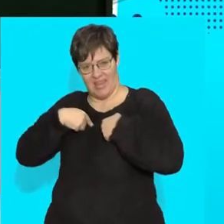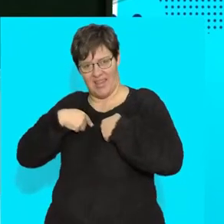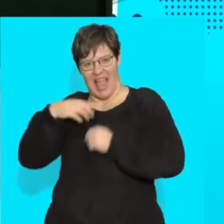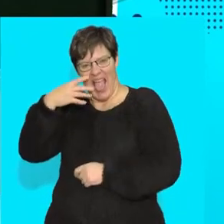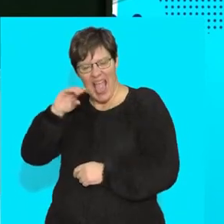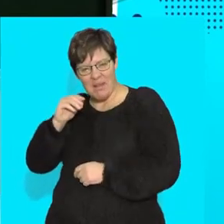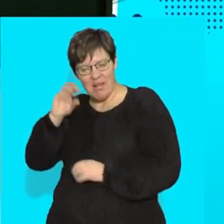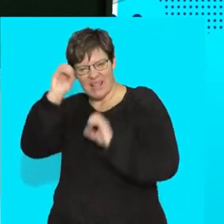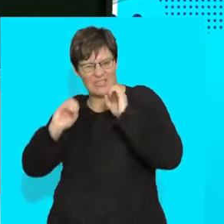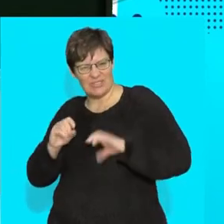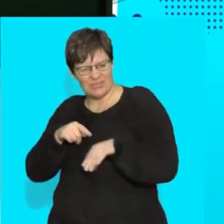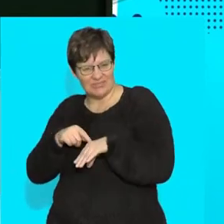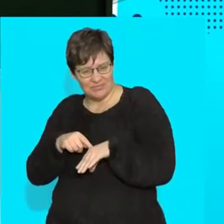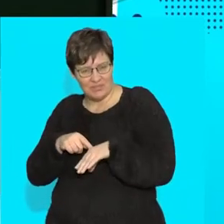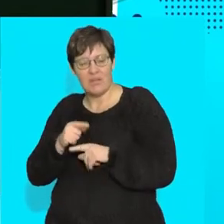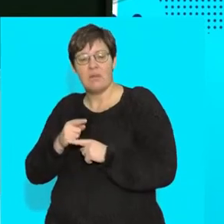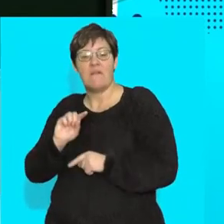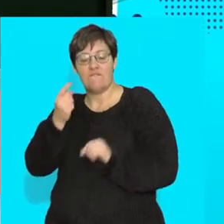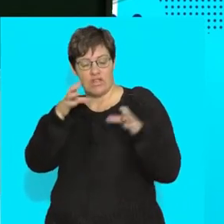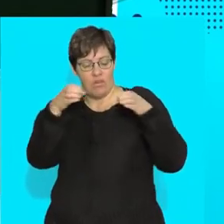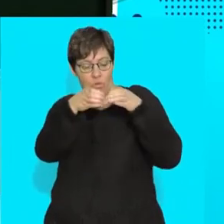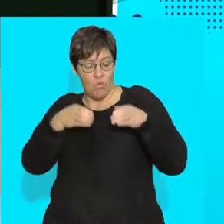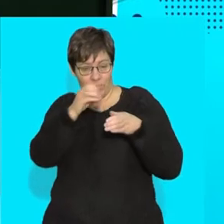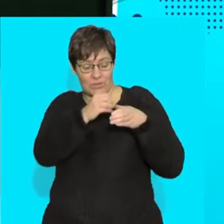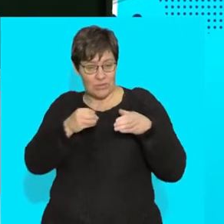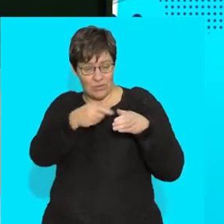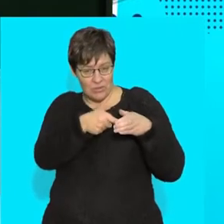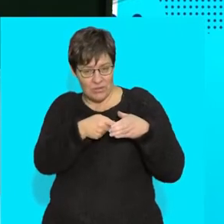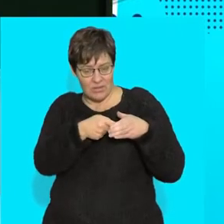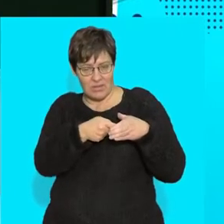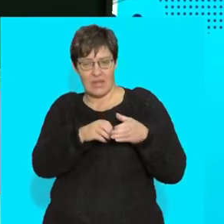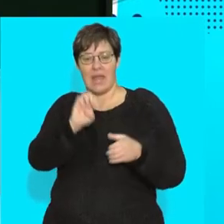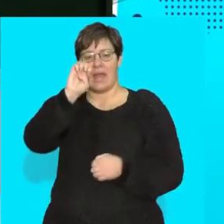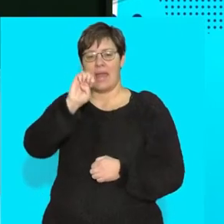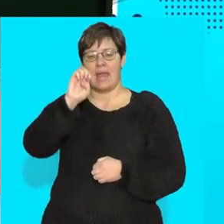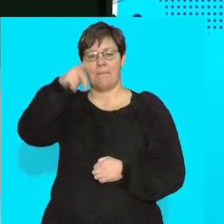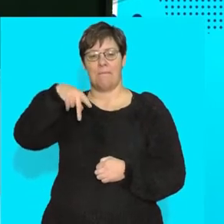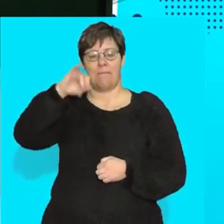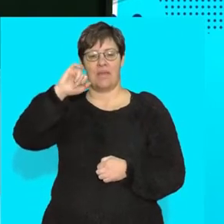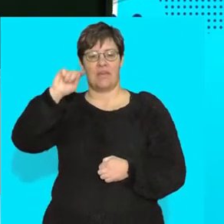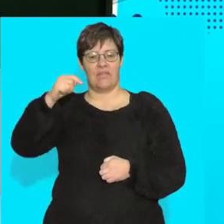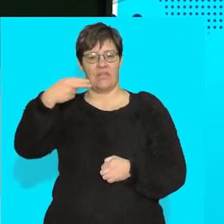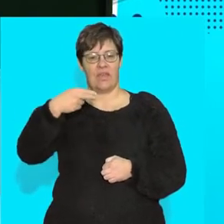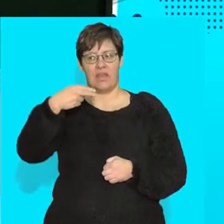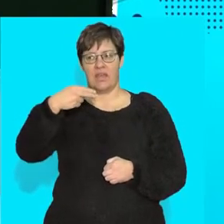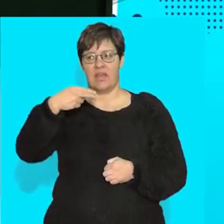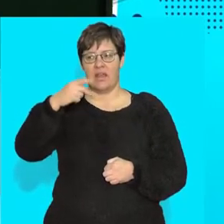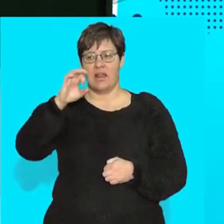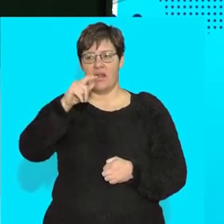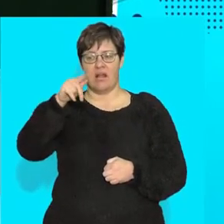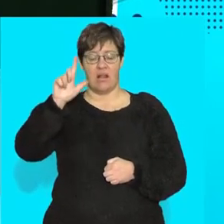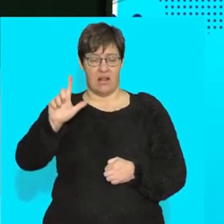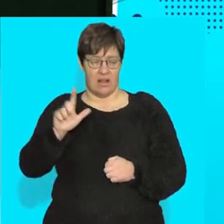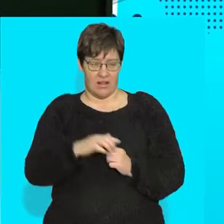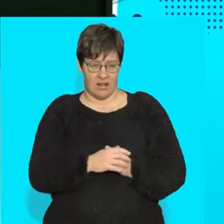I made of? And we looked, the first tissue that we looked at was epithelial tissue. That tissue was quite easy,